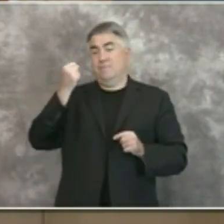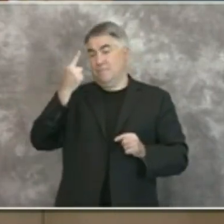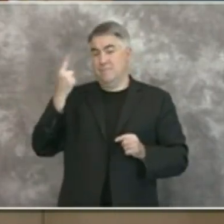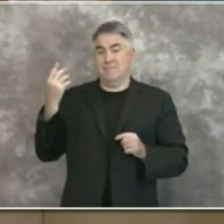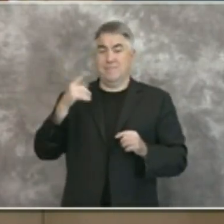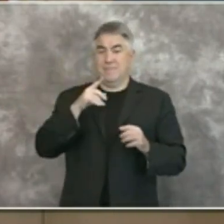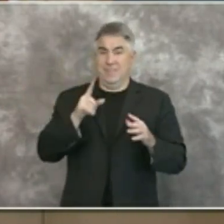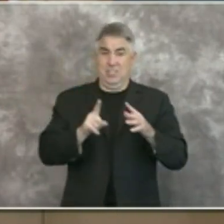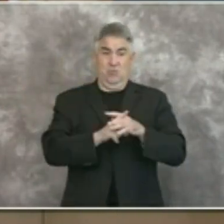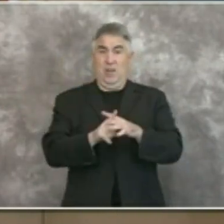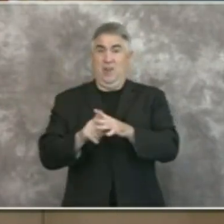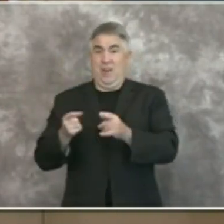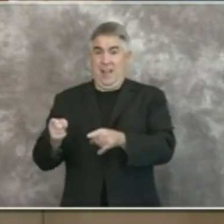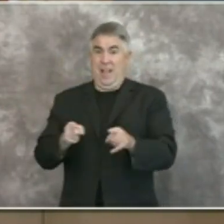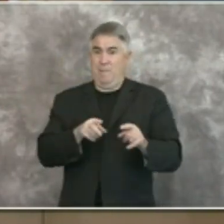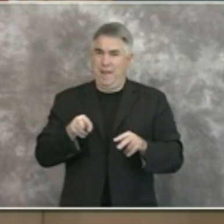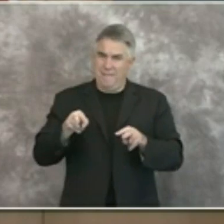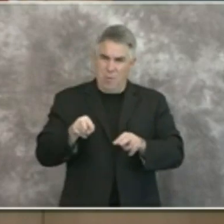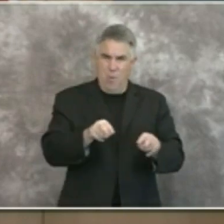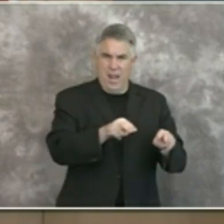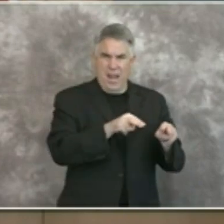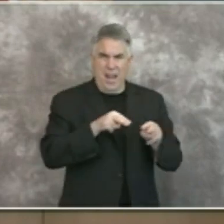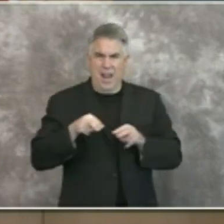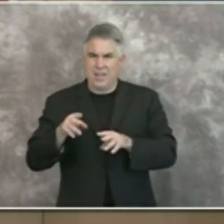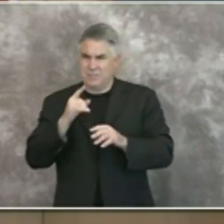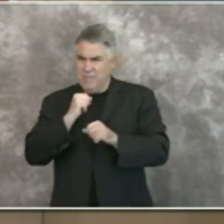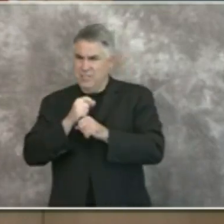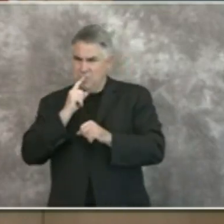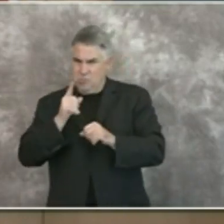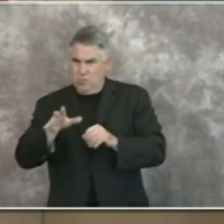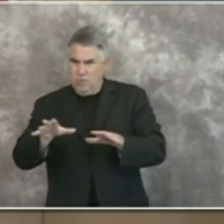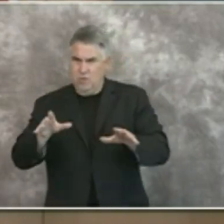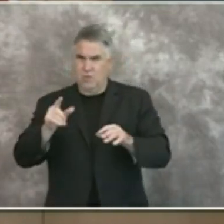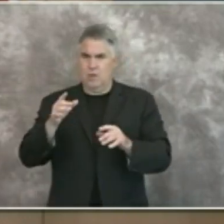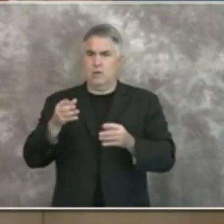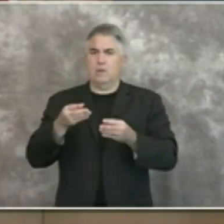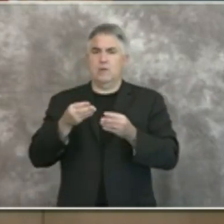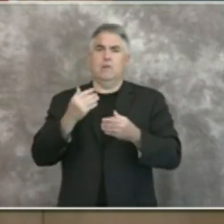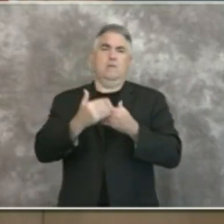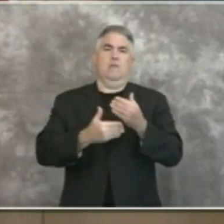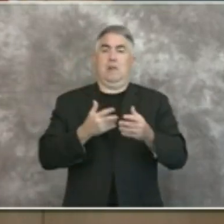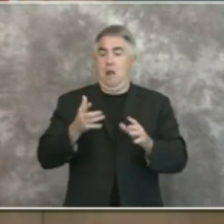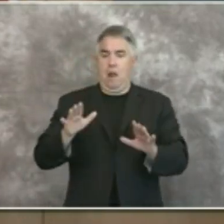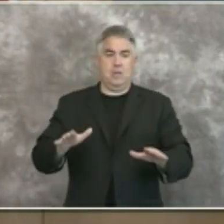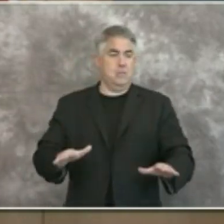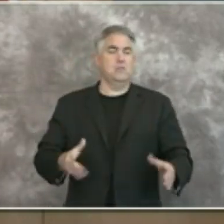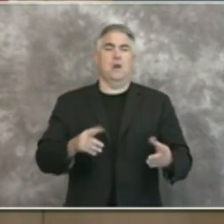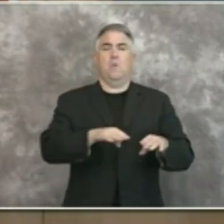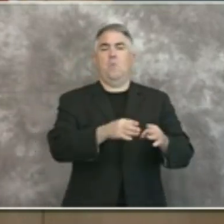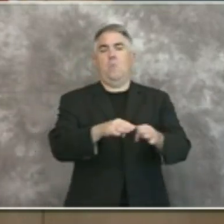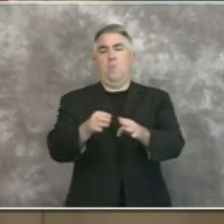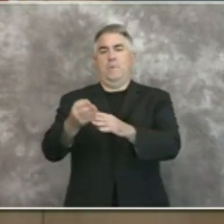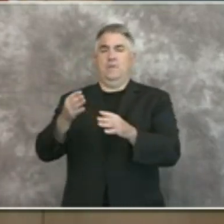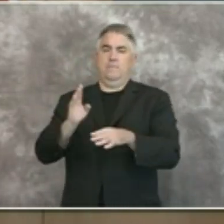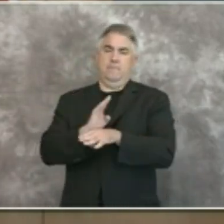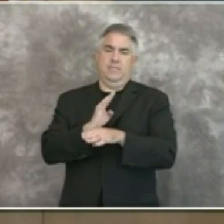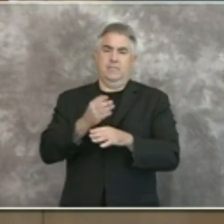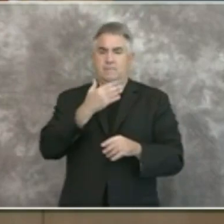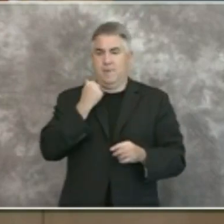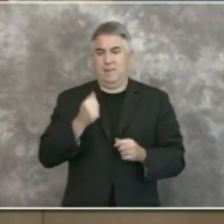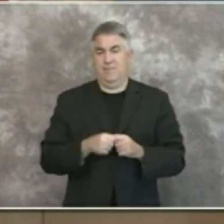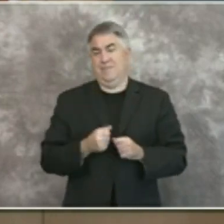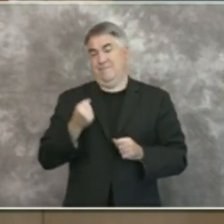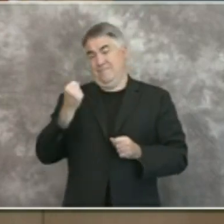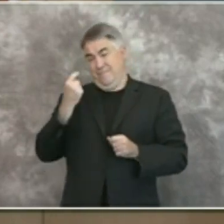continue a gradual and smooth safe responsible reopening but as we've also said from the beginning it's important that we monitor the